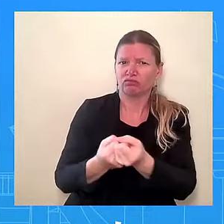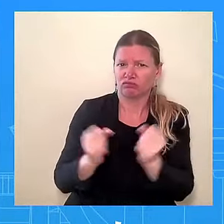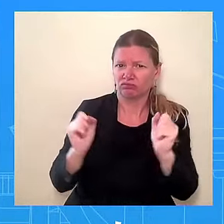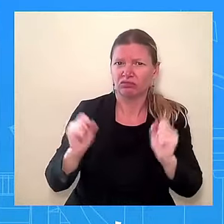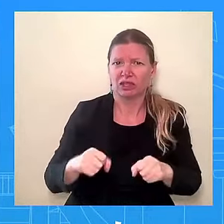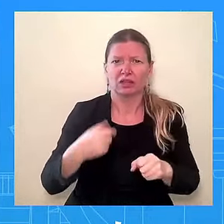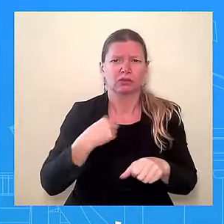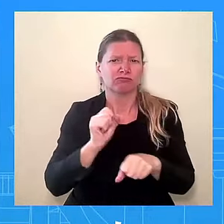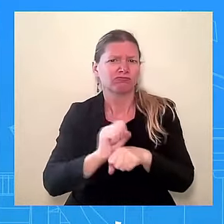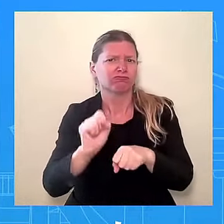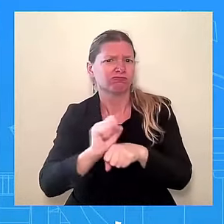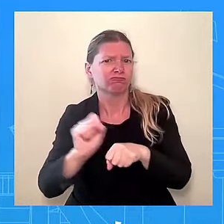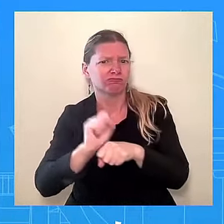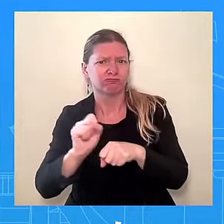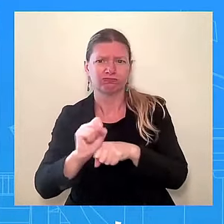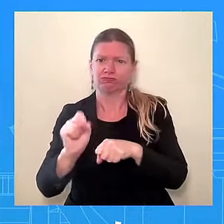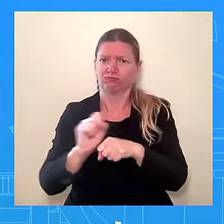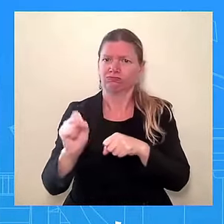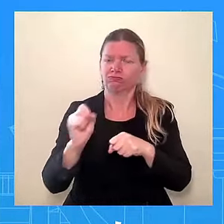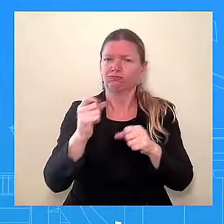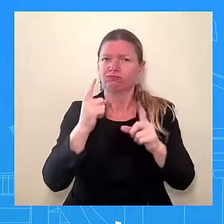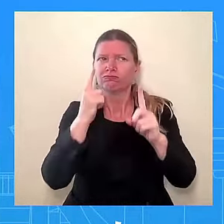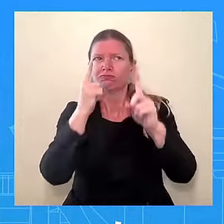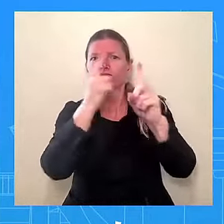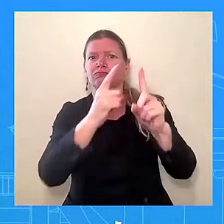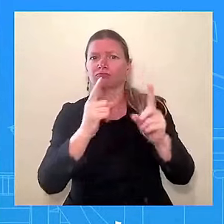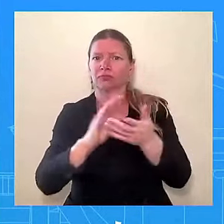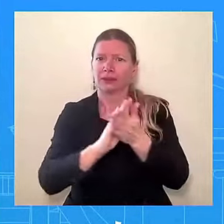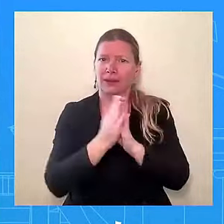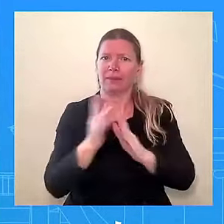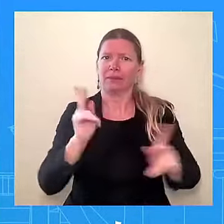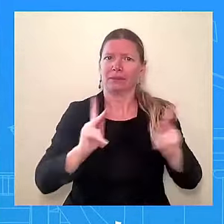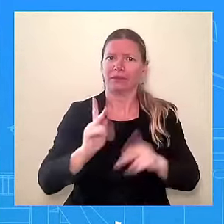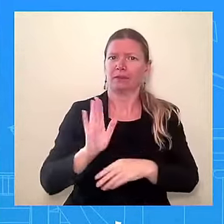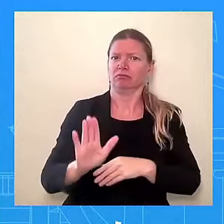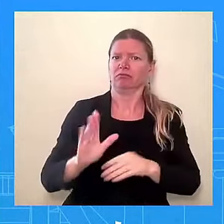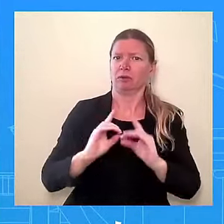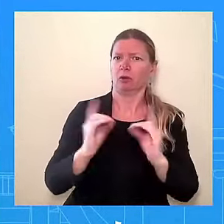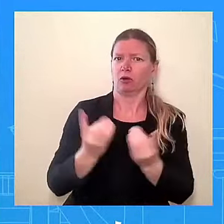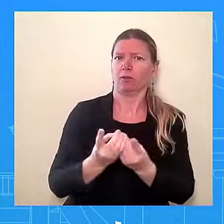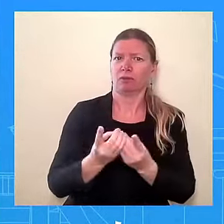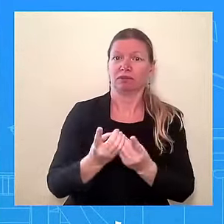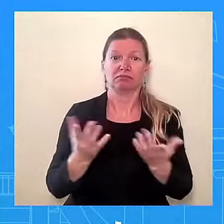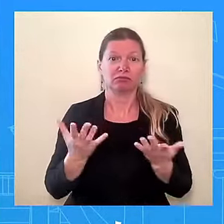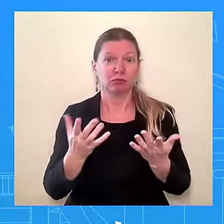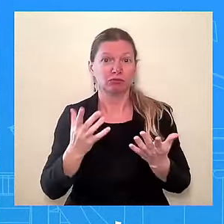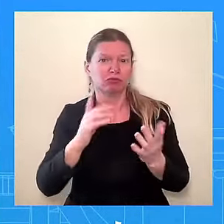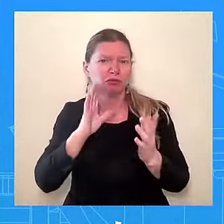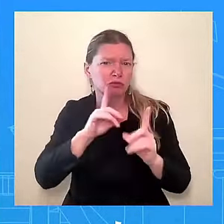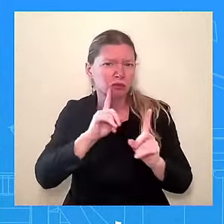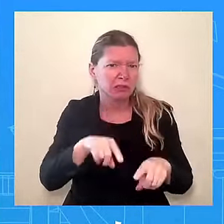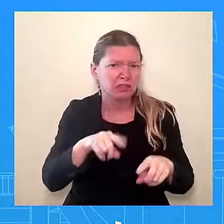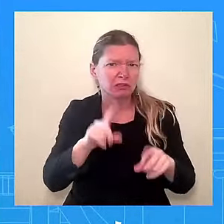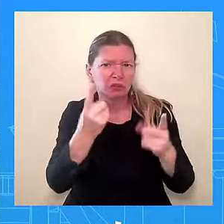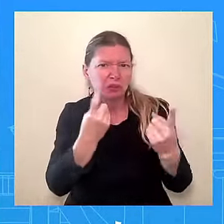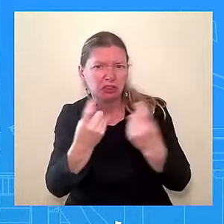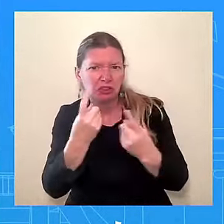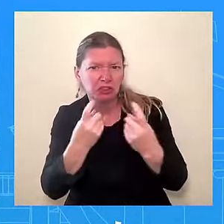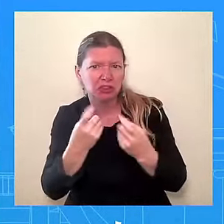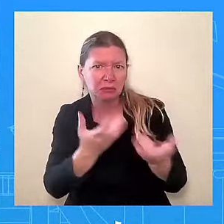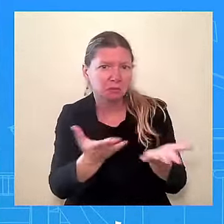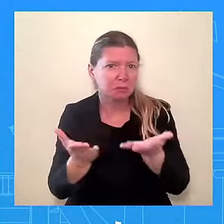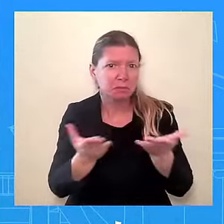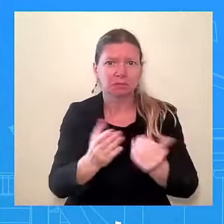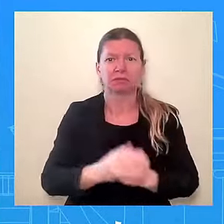Hey, Secretary Vilsack, thanks for being here. About a month ago, the USDA released a sort of